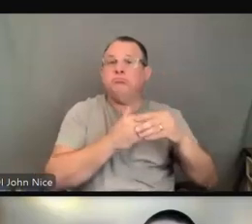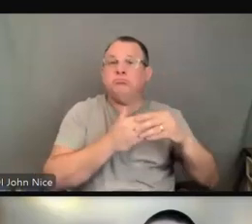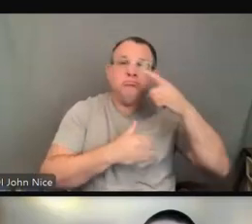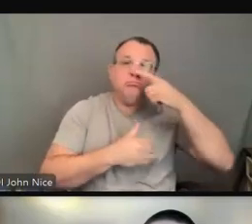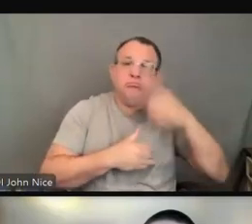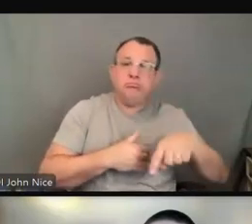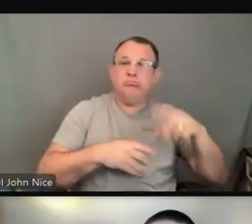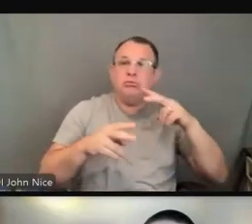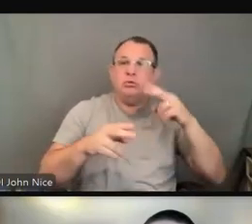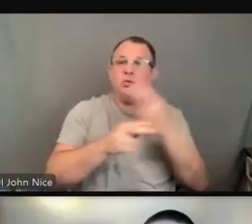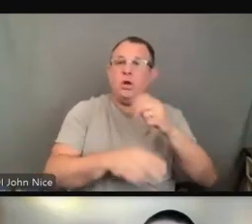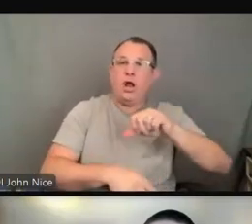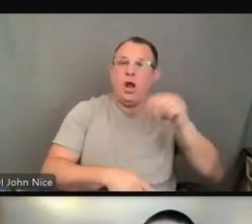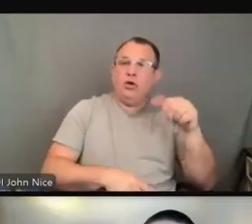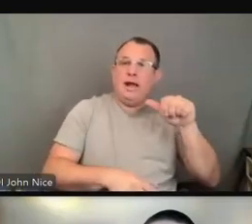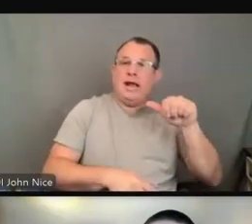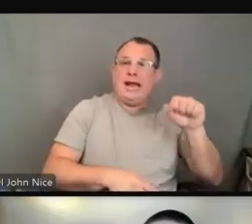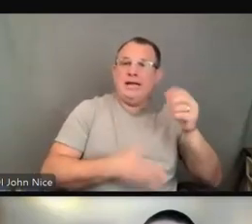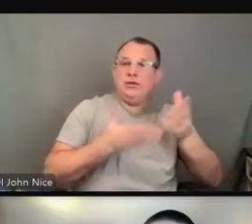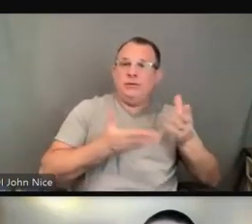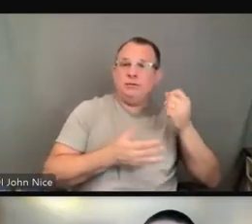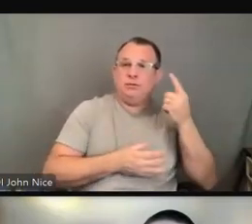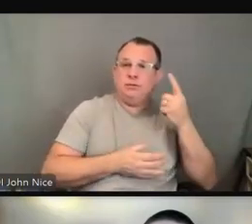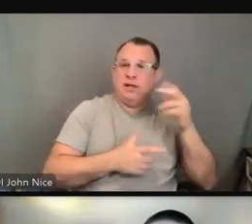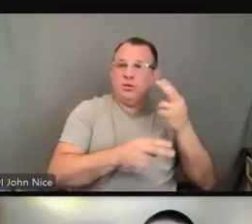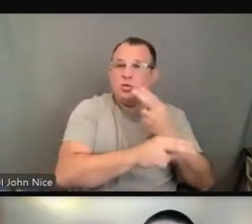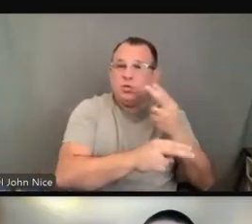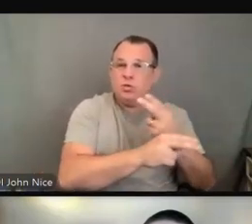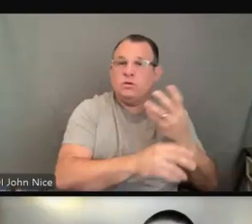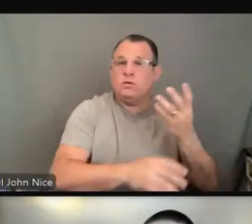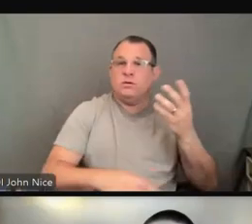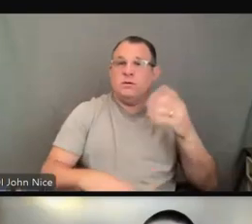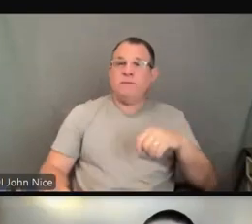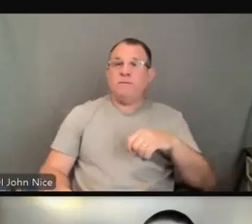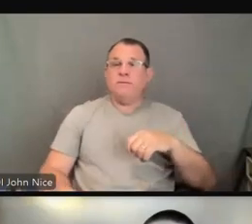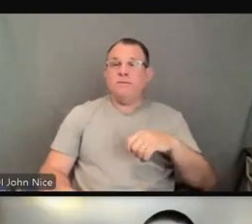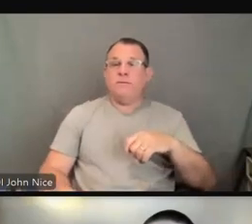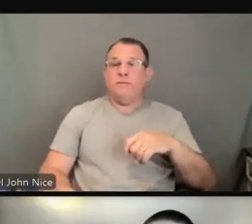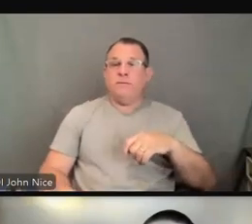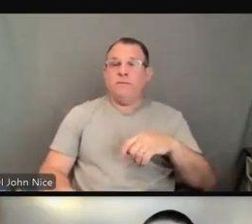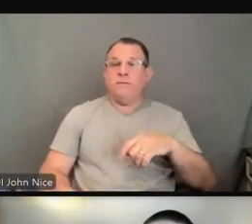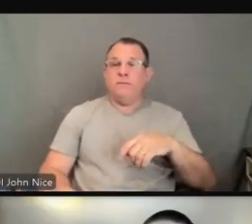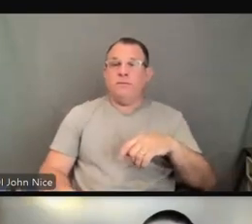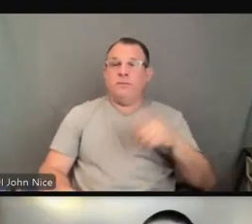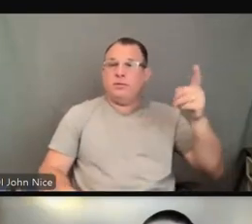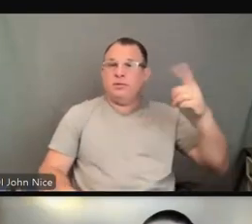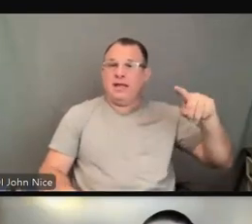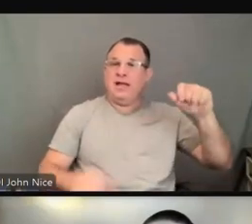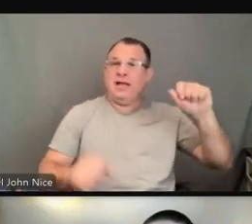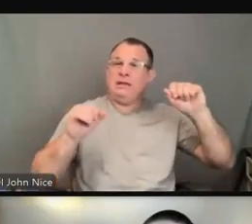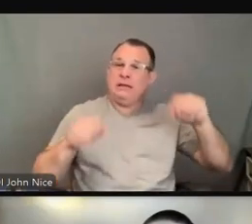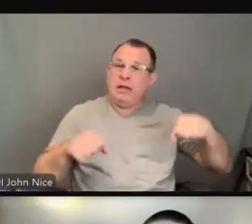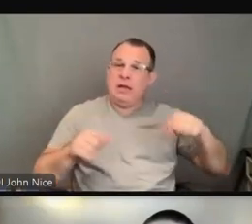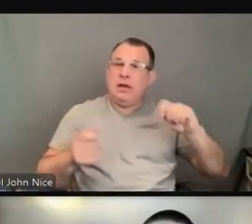it has at its disposal if they are prepared and they can adjust accordingly.